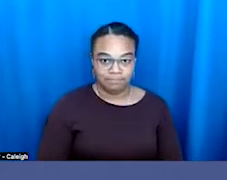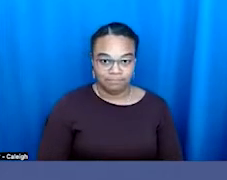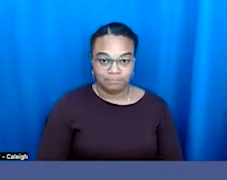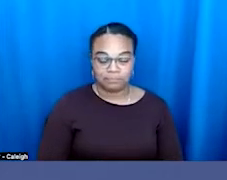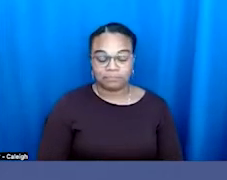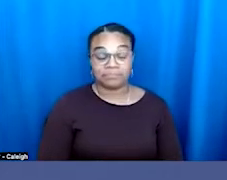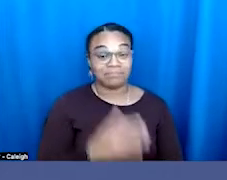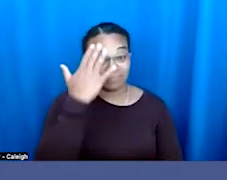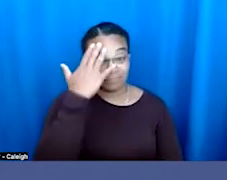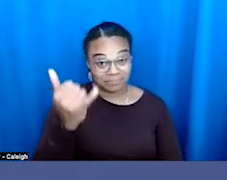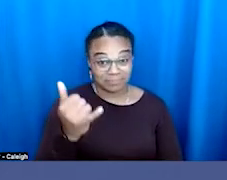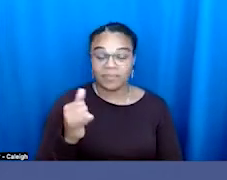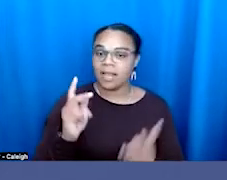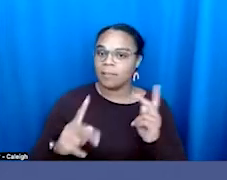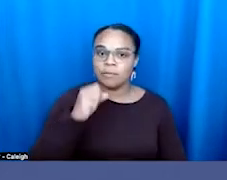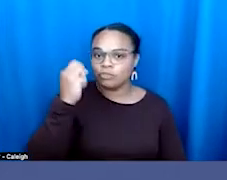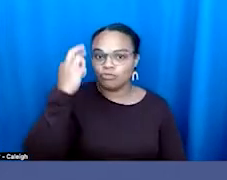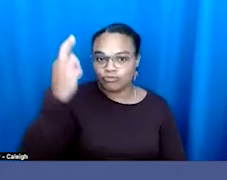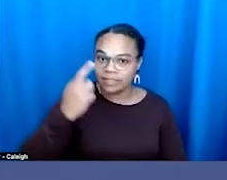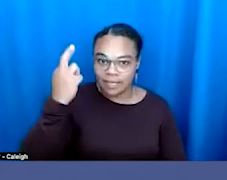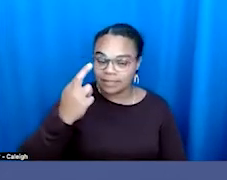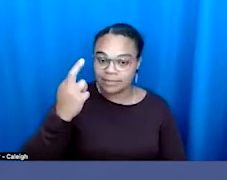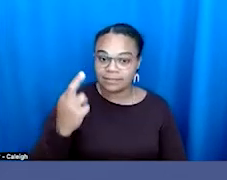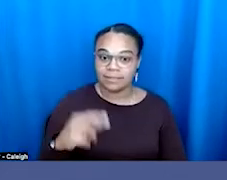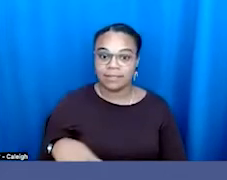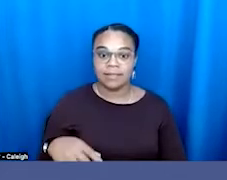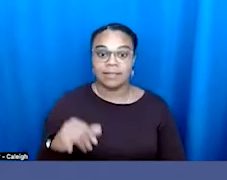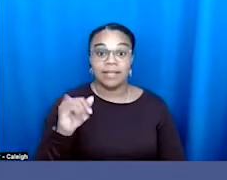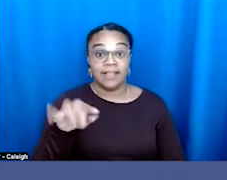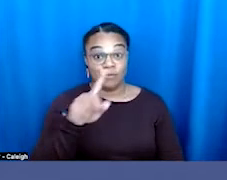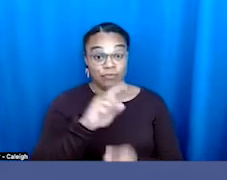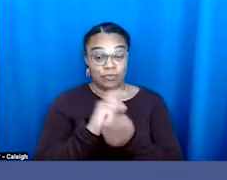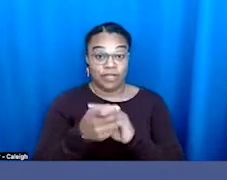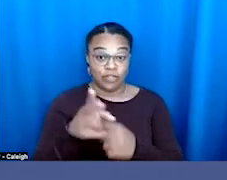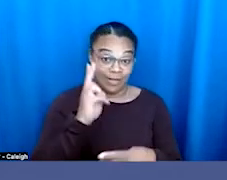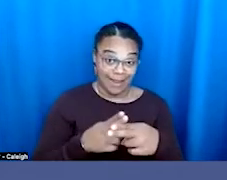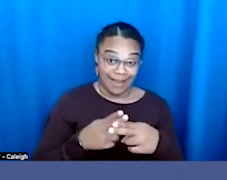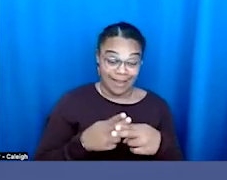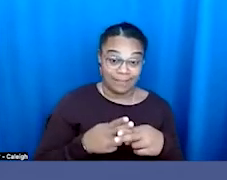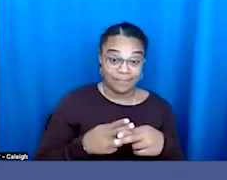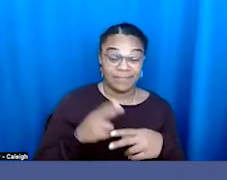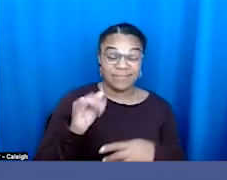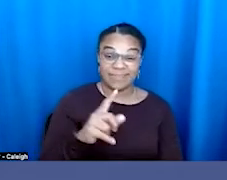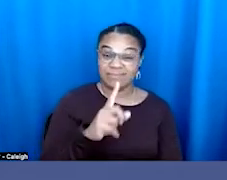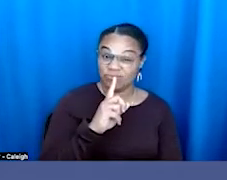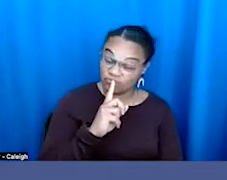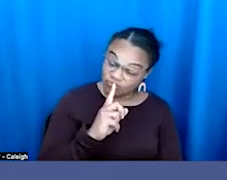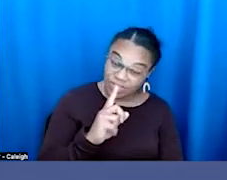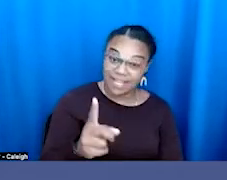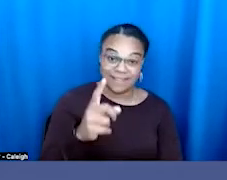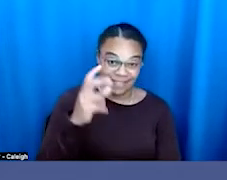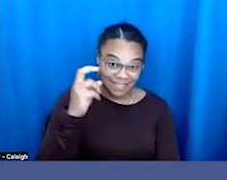because a lot of people don't realize that when you change your name, it's actually really, really, really difficult